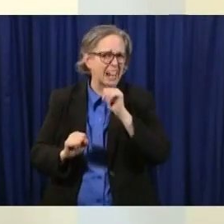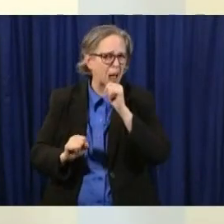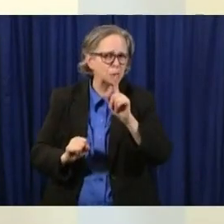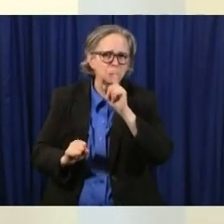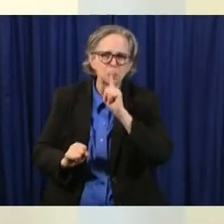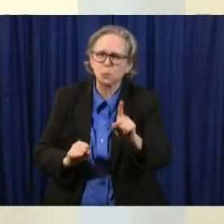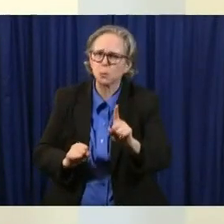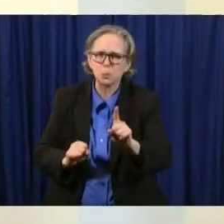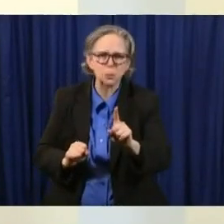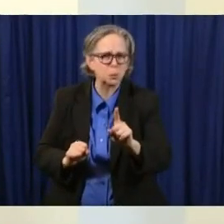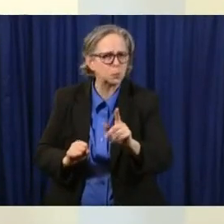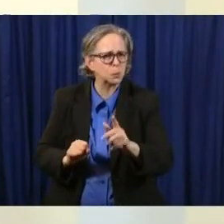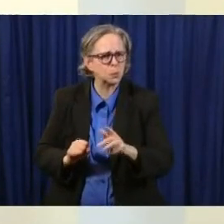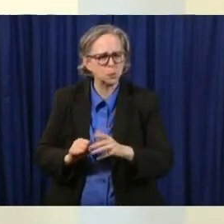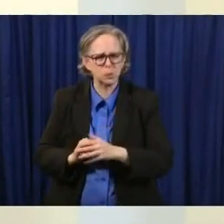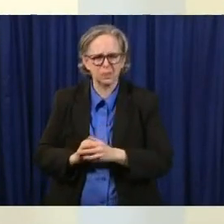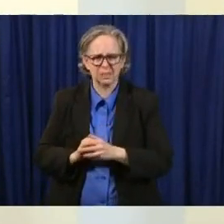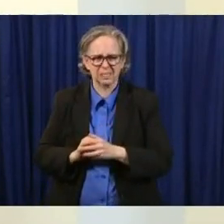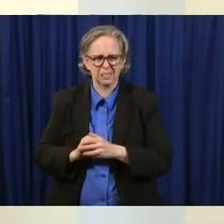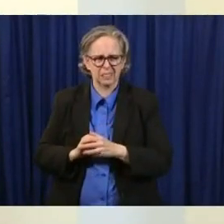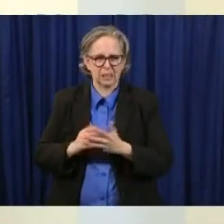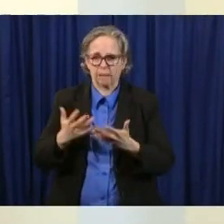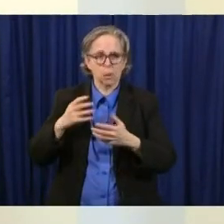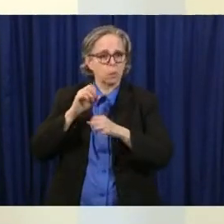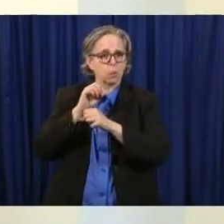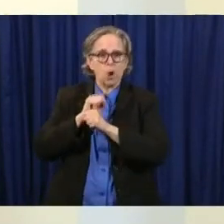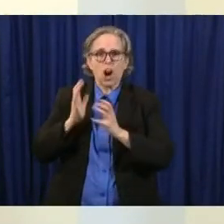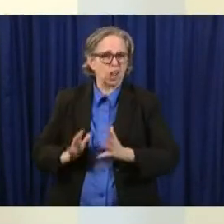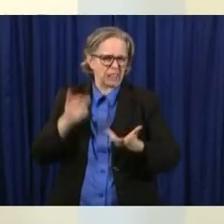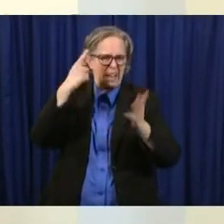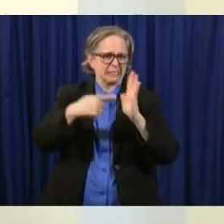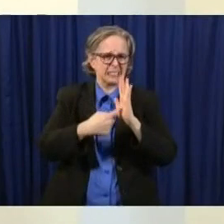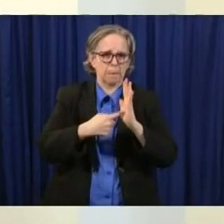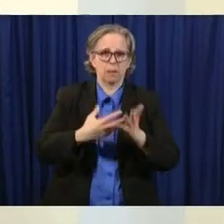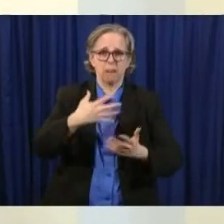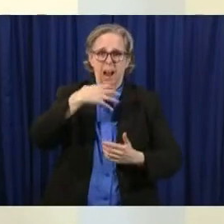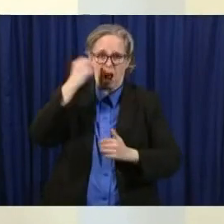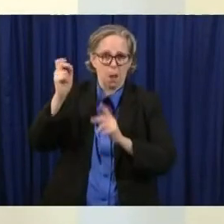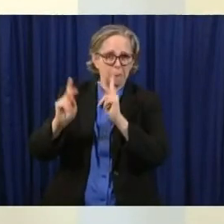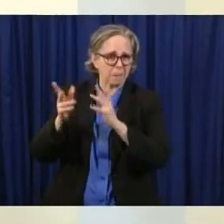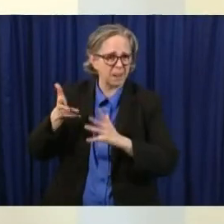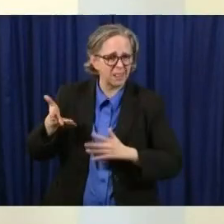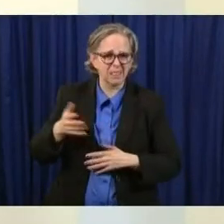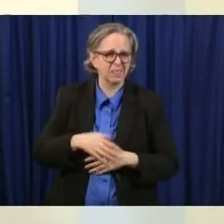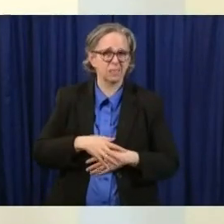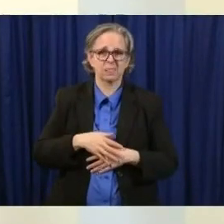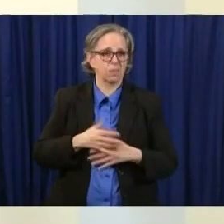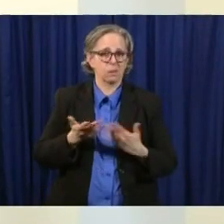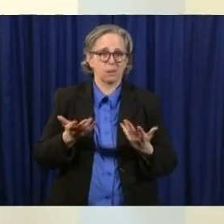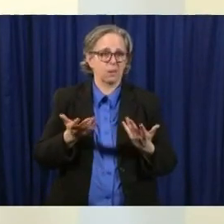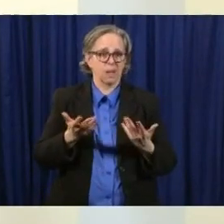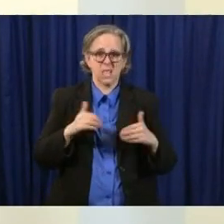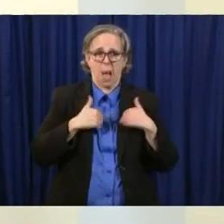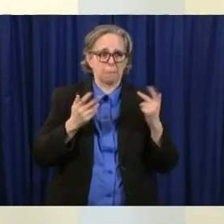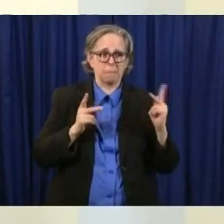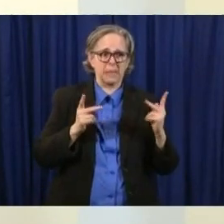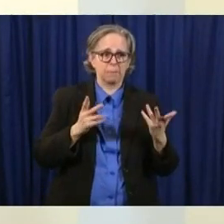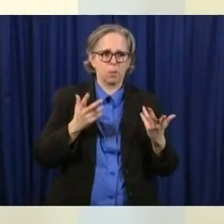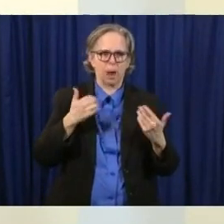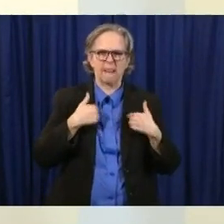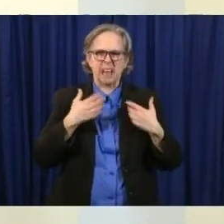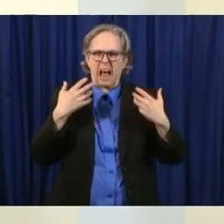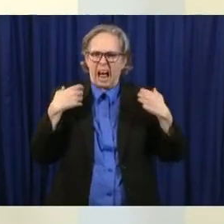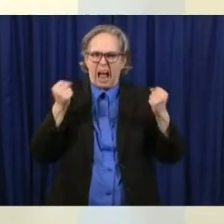greeters at costcos who are elderly we have young people who have underlying health problems that go to work and so as